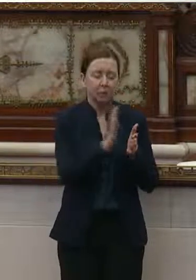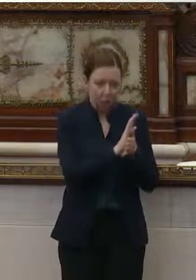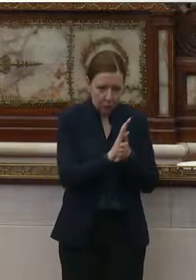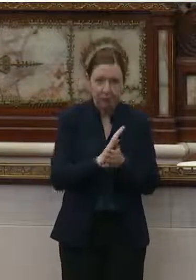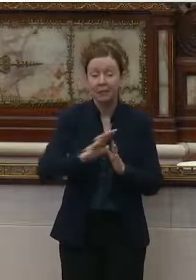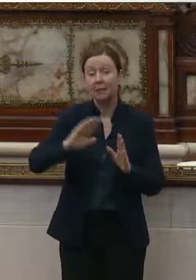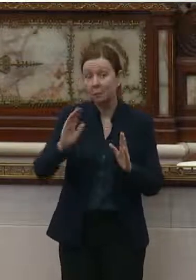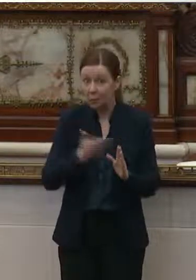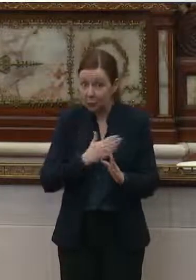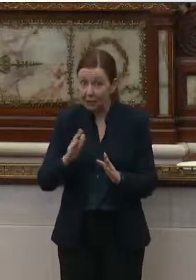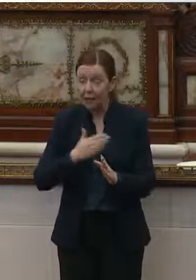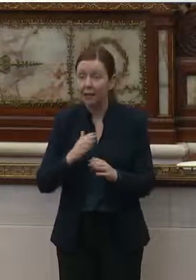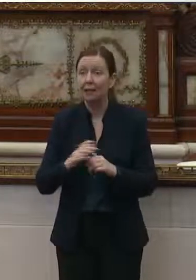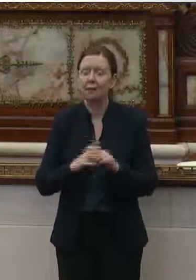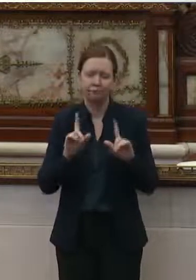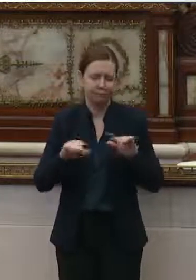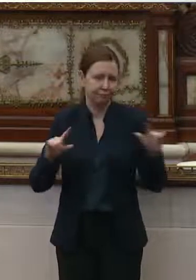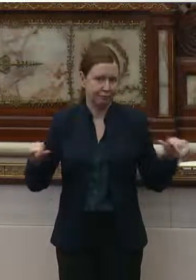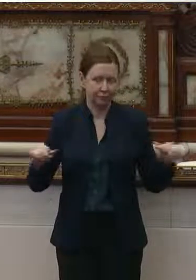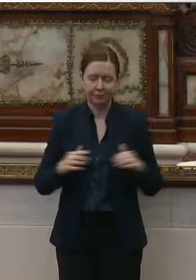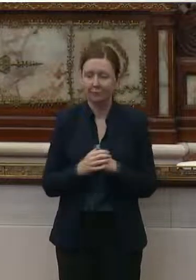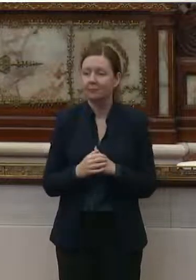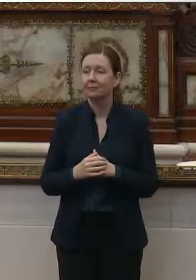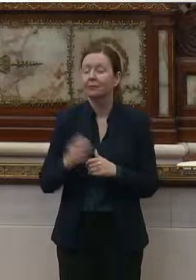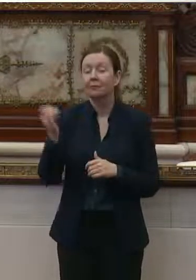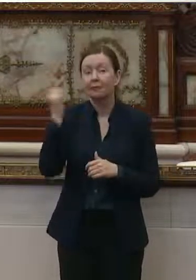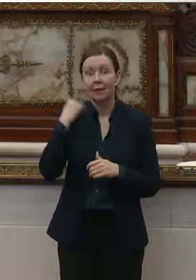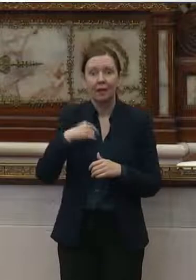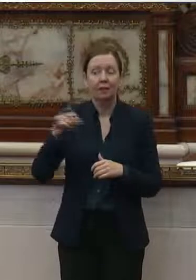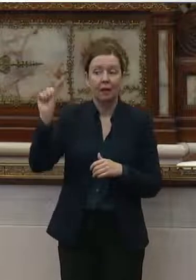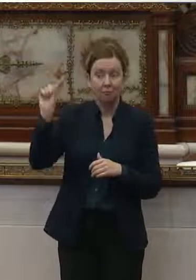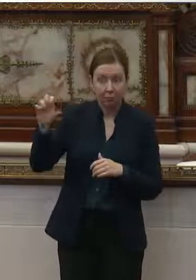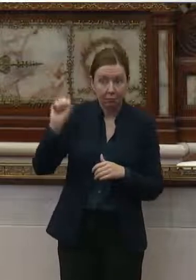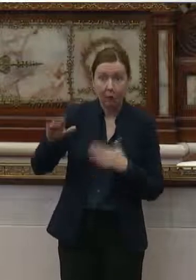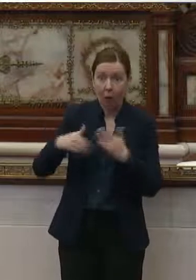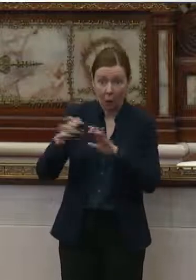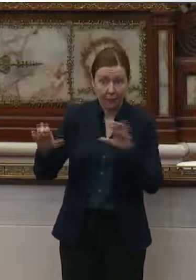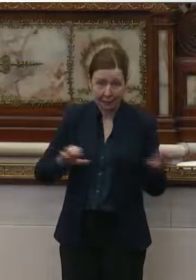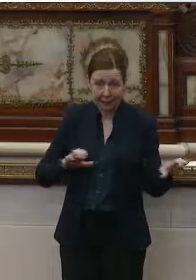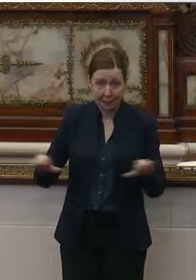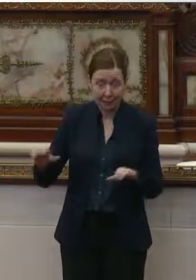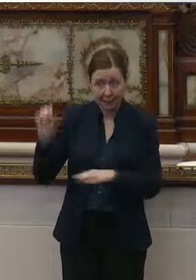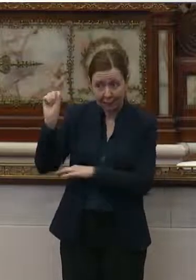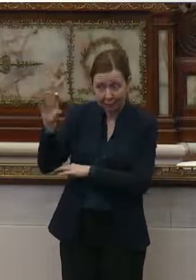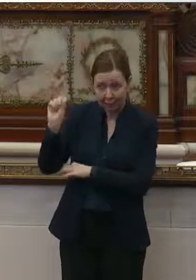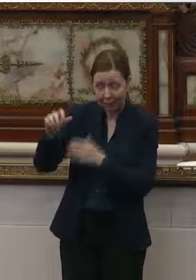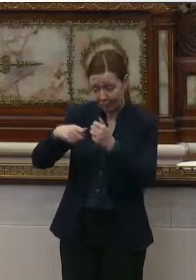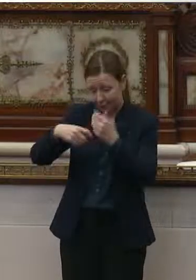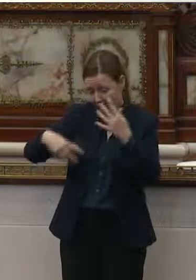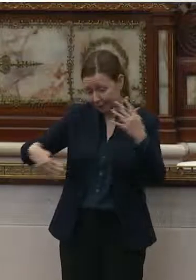feelings, if I told you all the activities, we would be here.